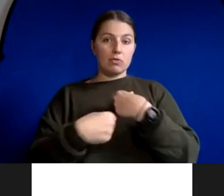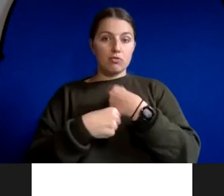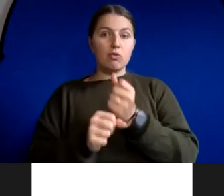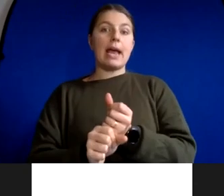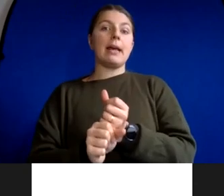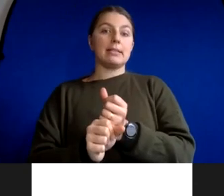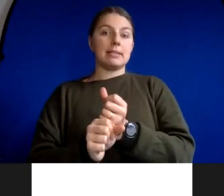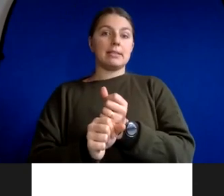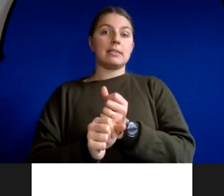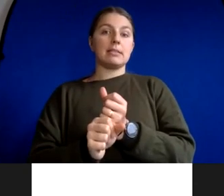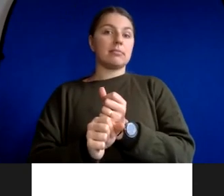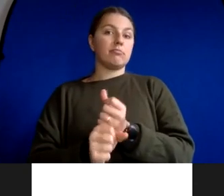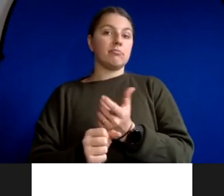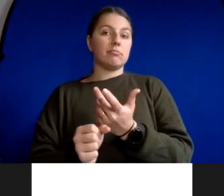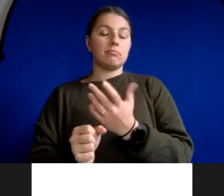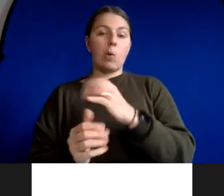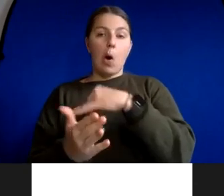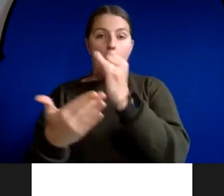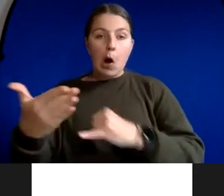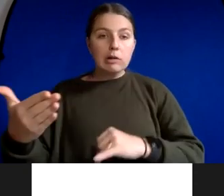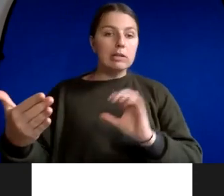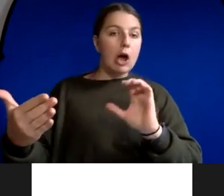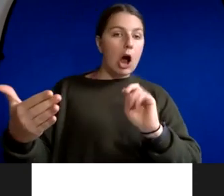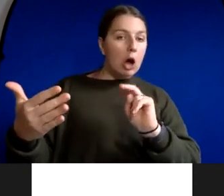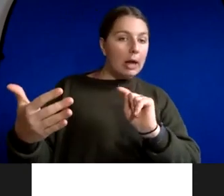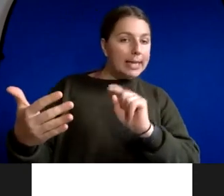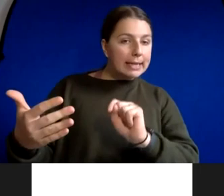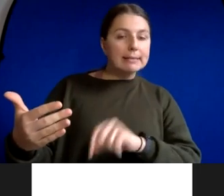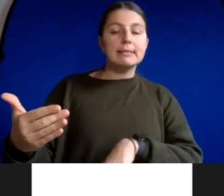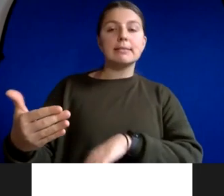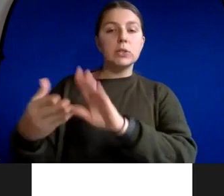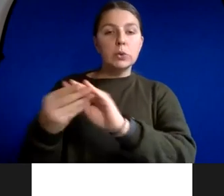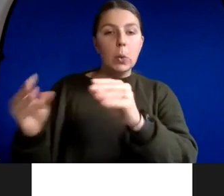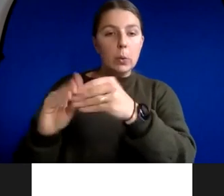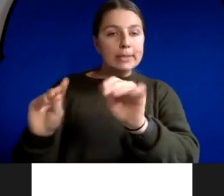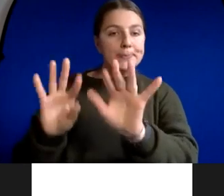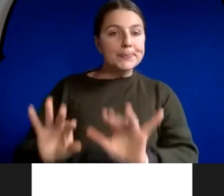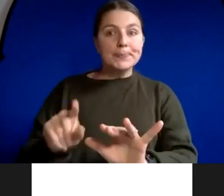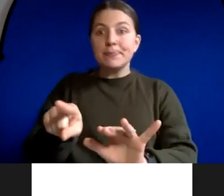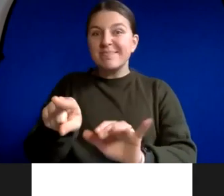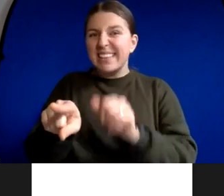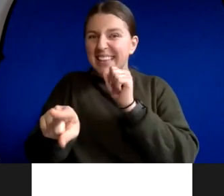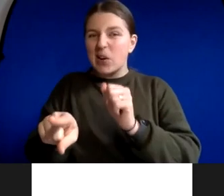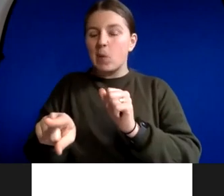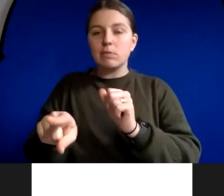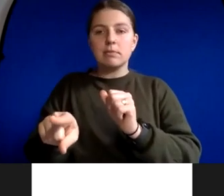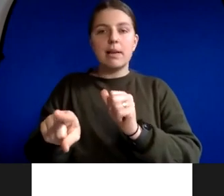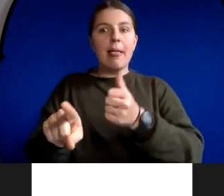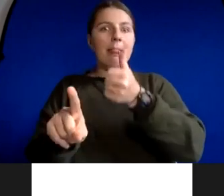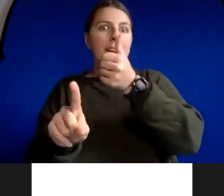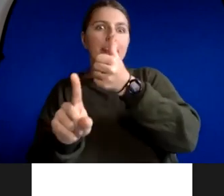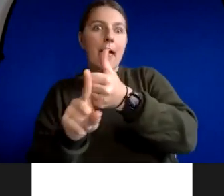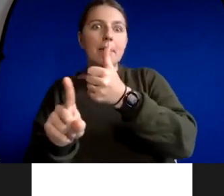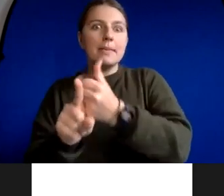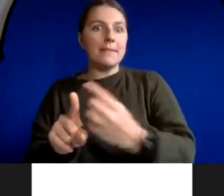a piece of art piece of text or whatever uh they don't do it from scratch right you know